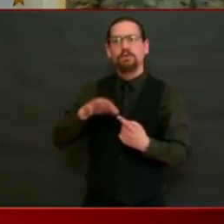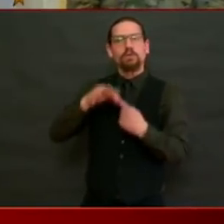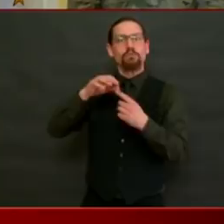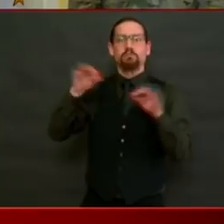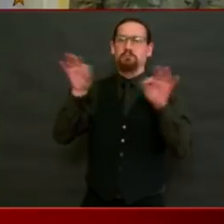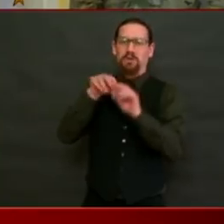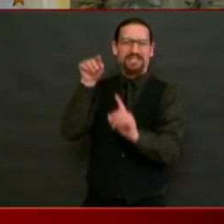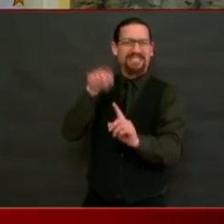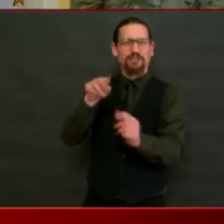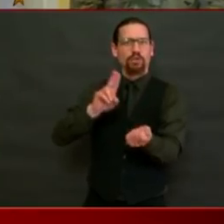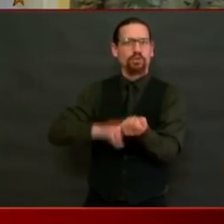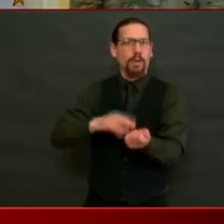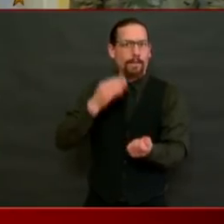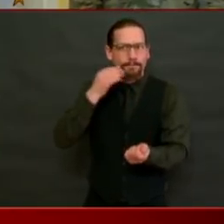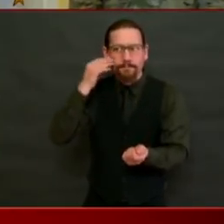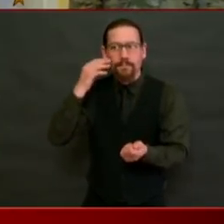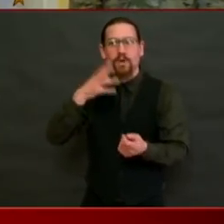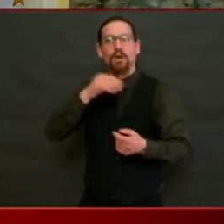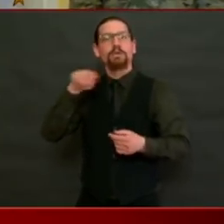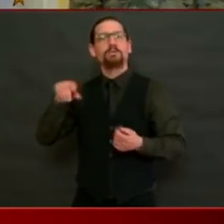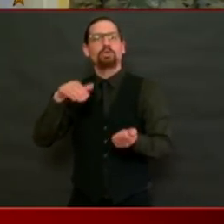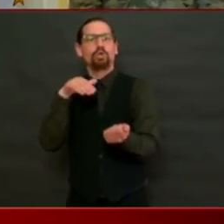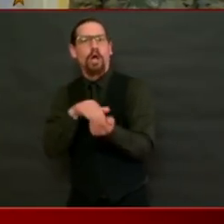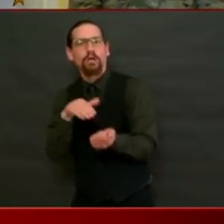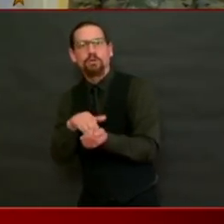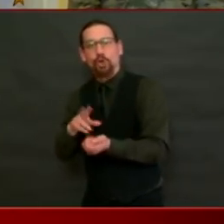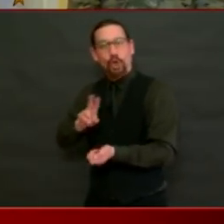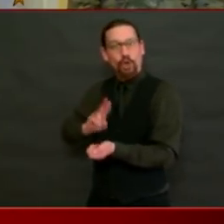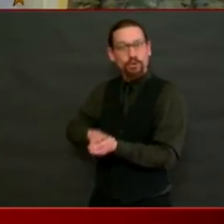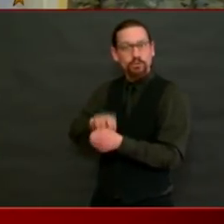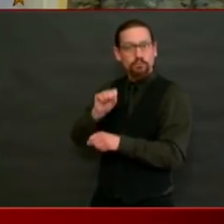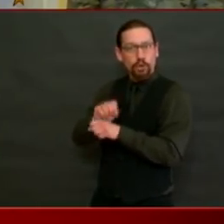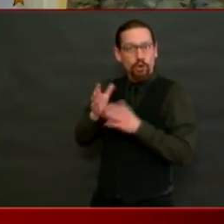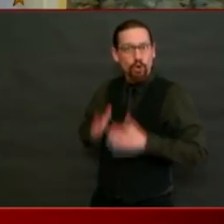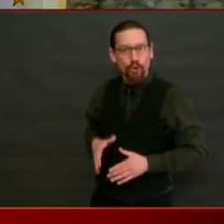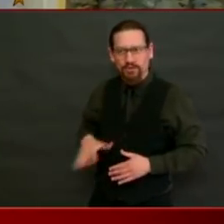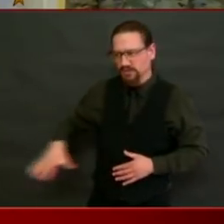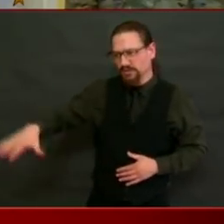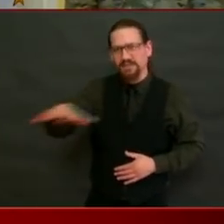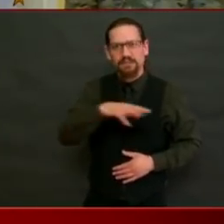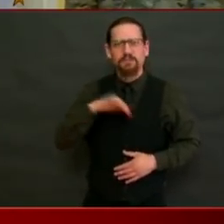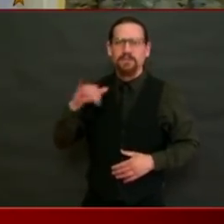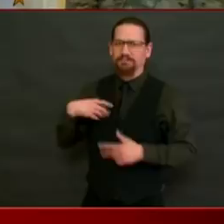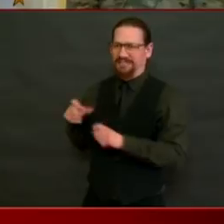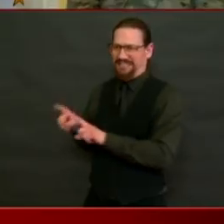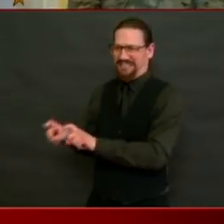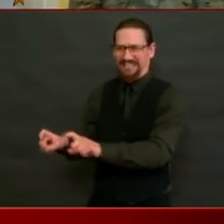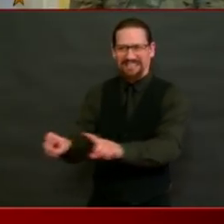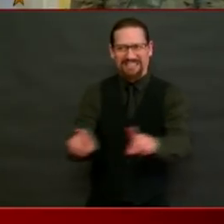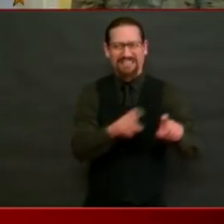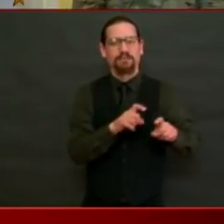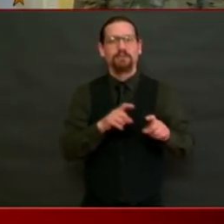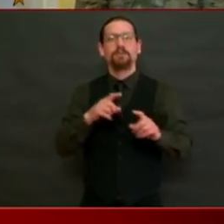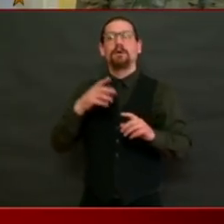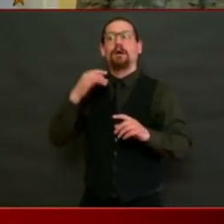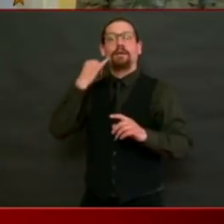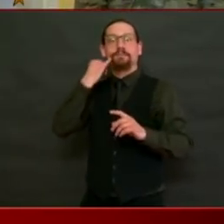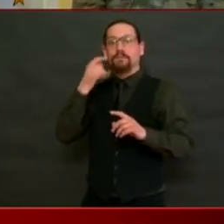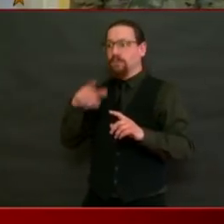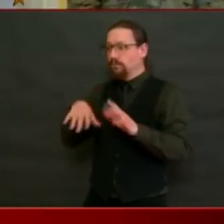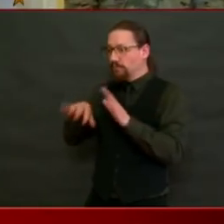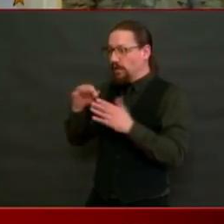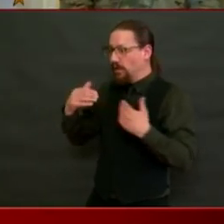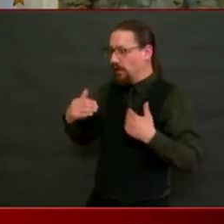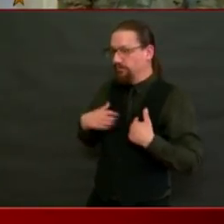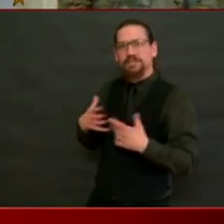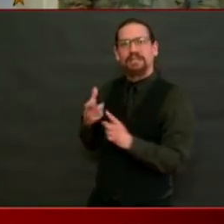healthcare workers, and then immediately moving them to isolation if they are sick